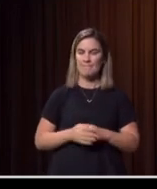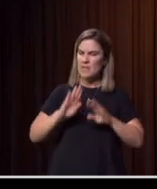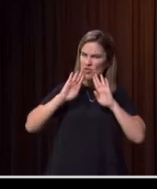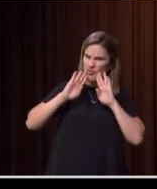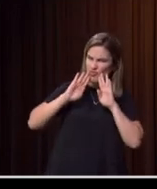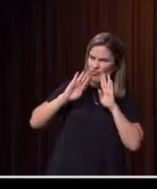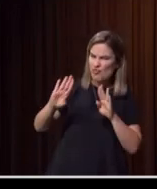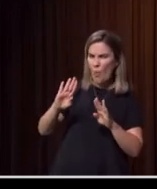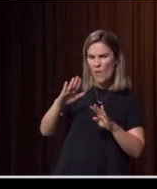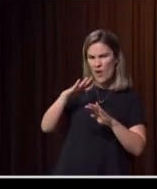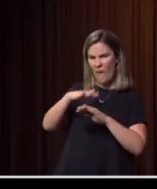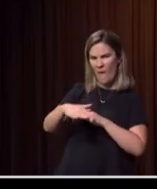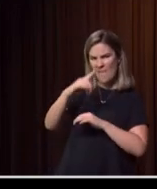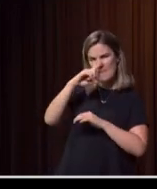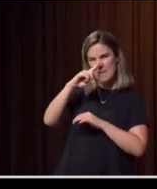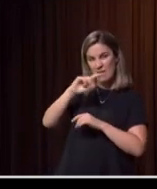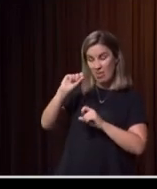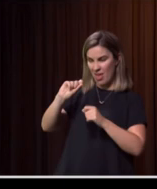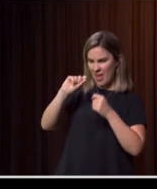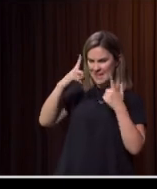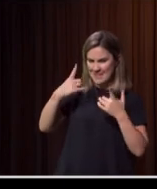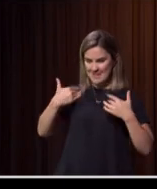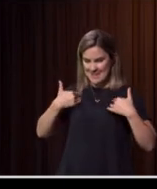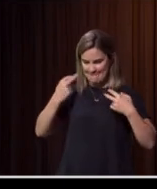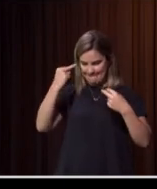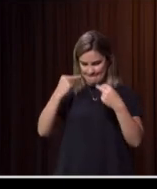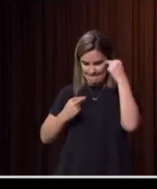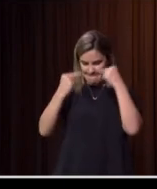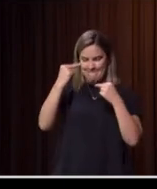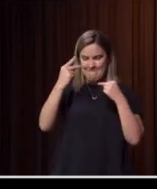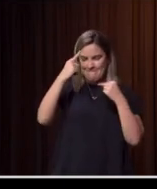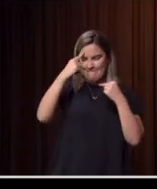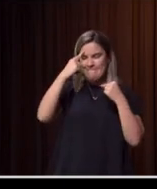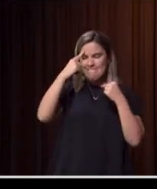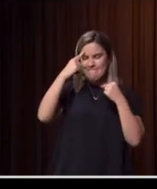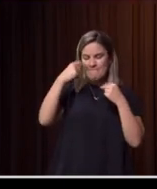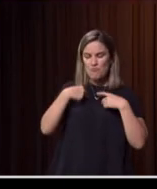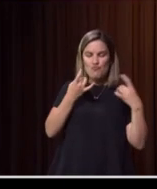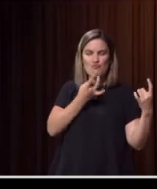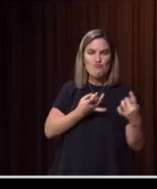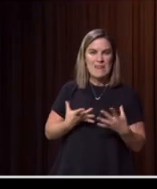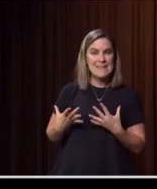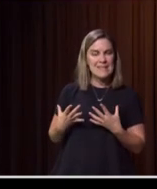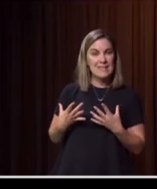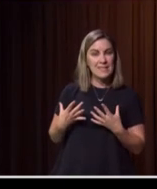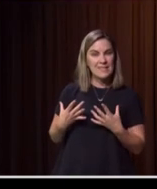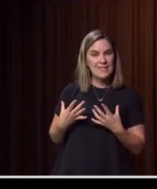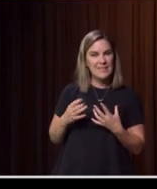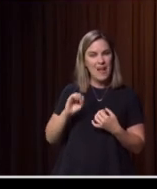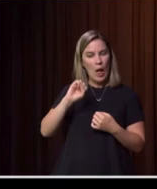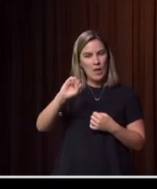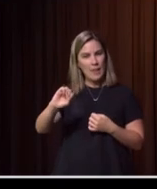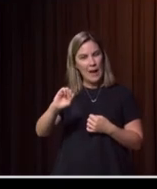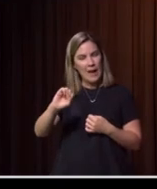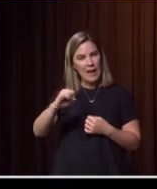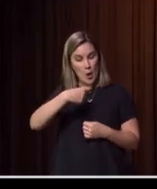understanding where they're at to ultimately say, I think I'm ready. And that personal journey is also,